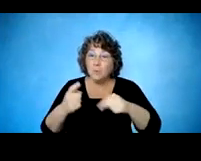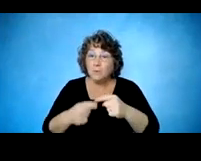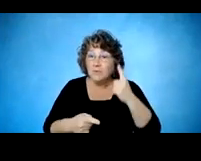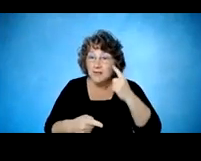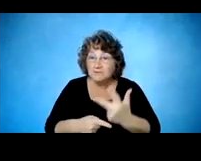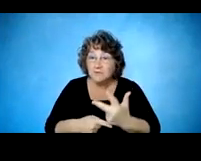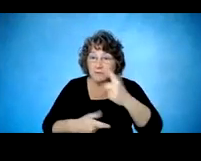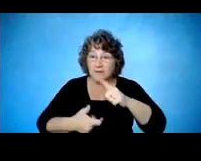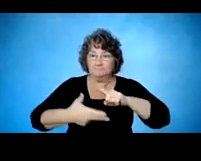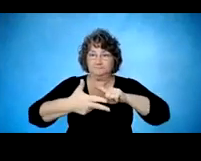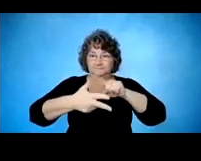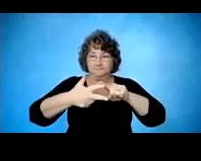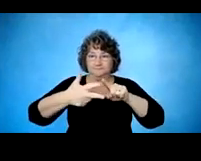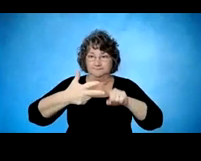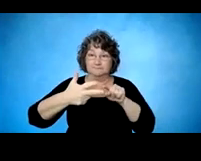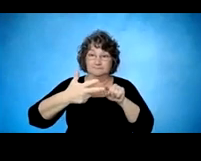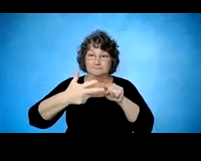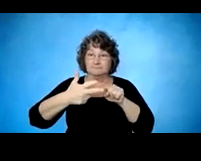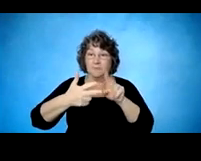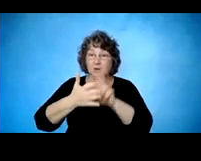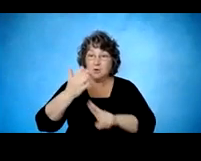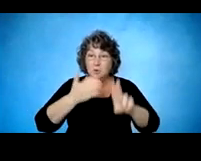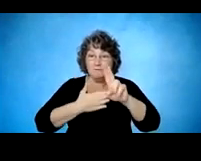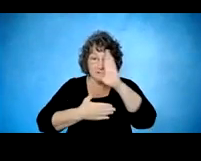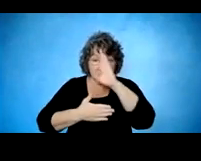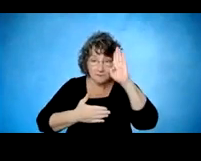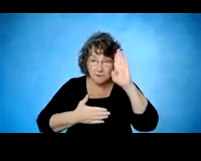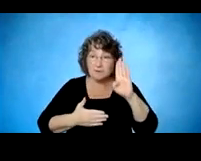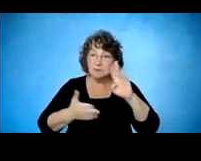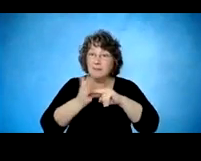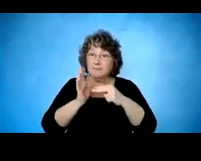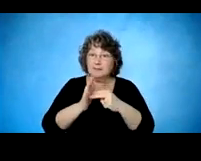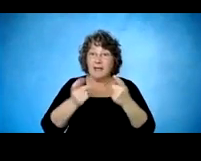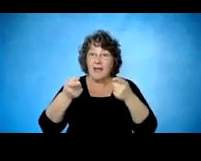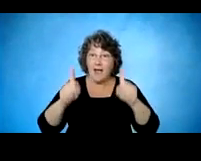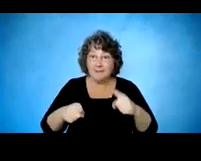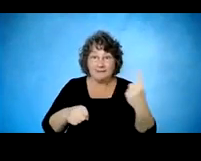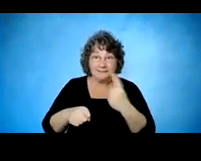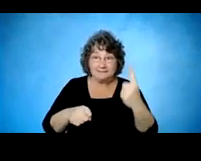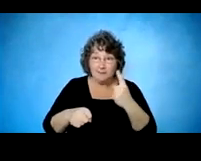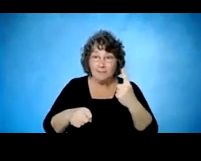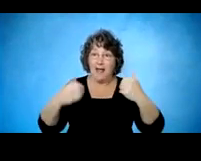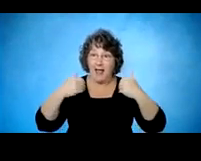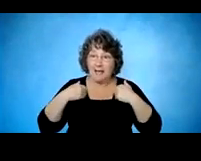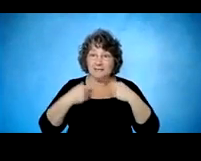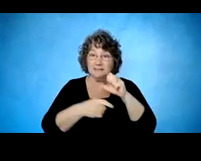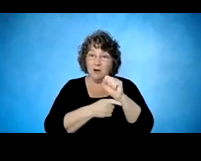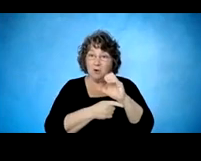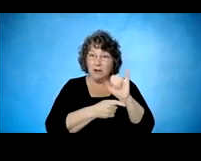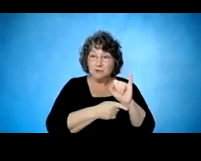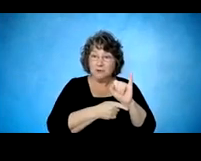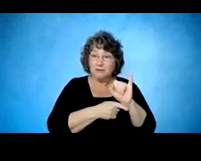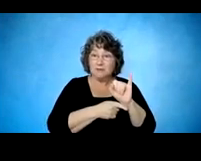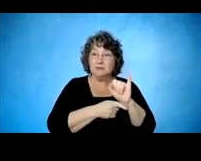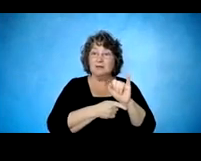Hospital. So, when somebody has a spinal cord injury, an ambulance, EMS is taking them